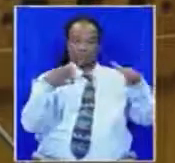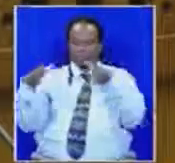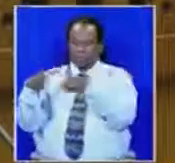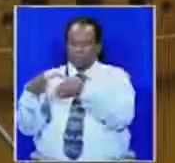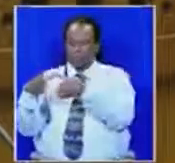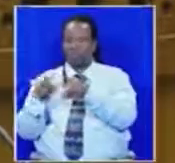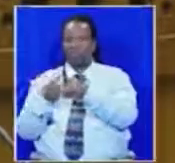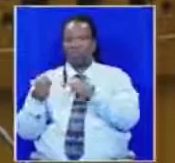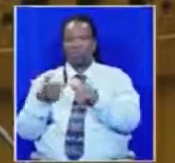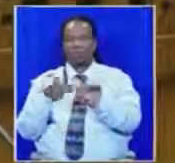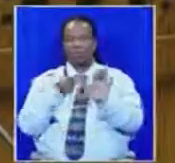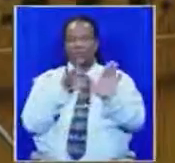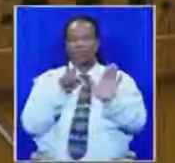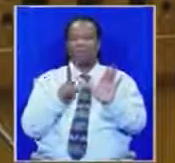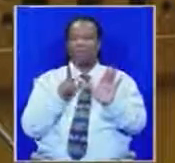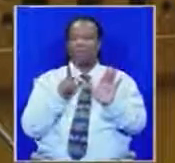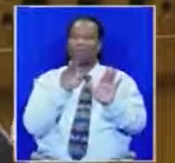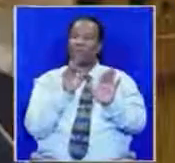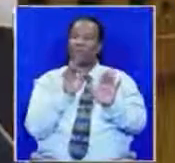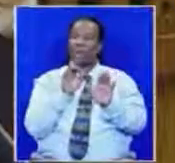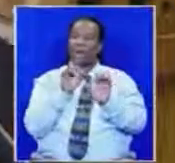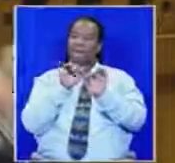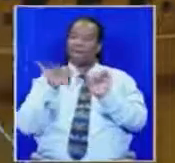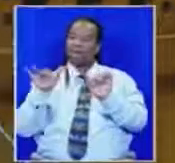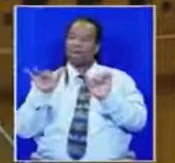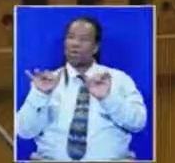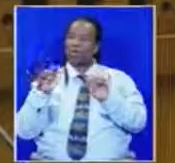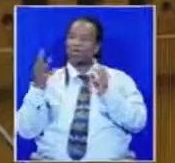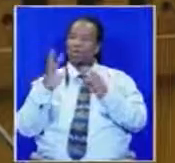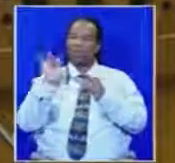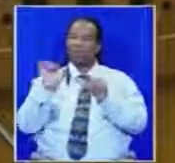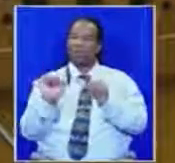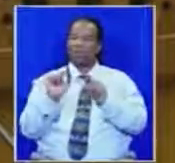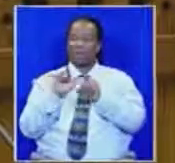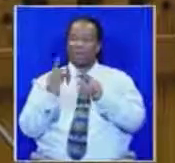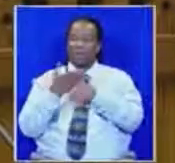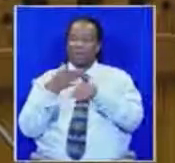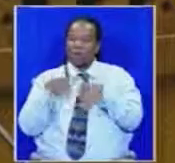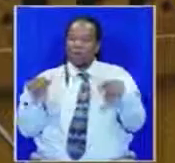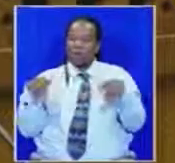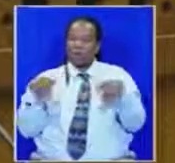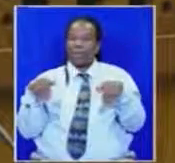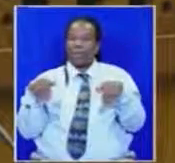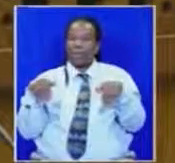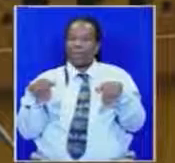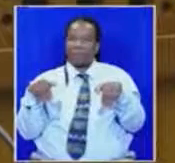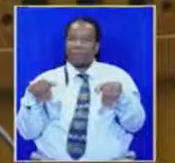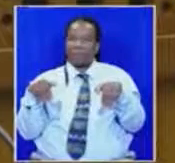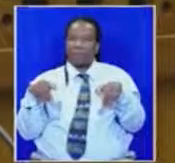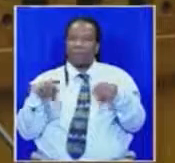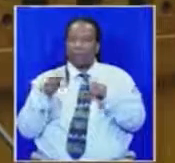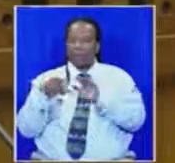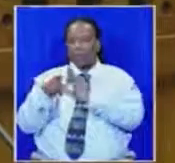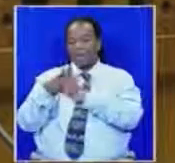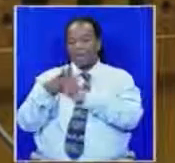speak about the 8.3 million South Africans, Honourable Singh, who sit at home and are unemployed through the policies